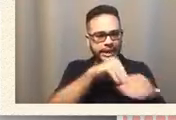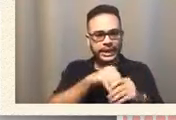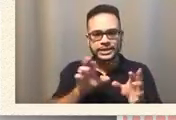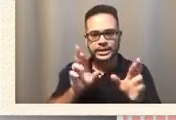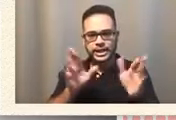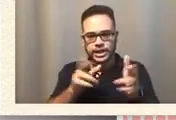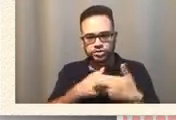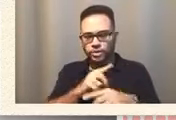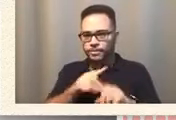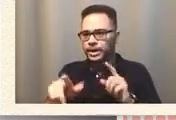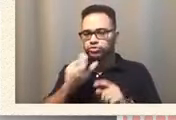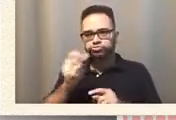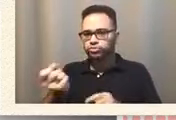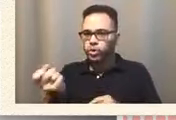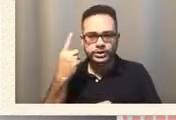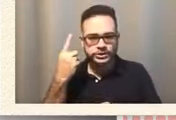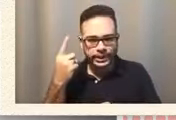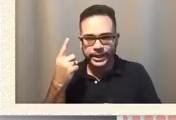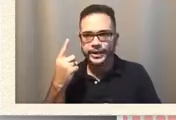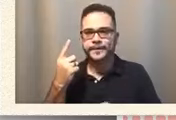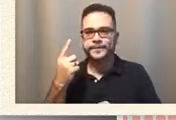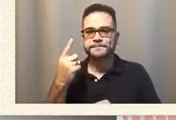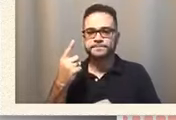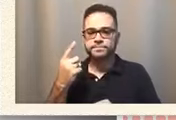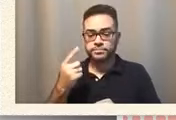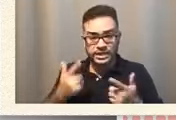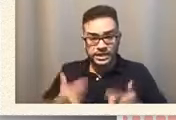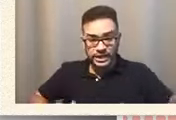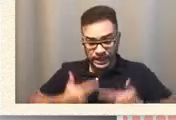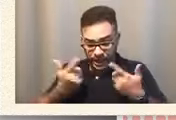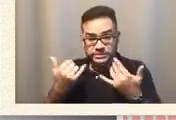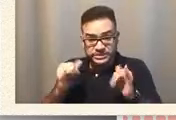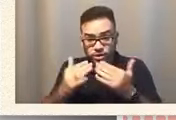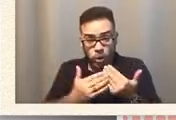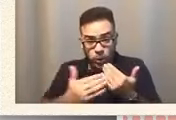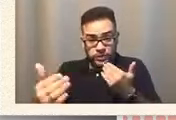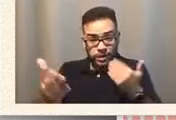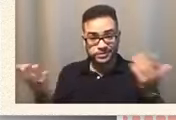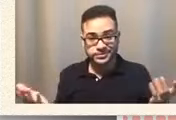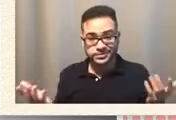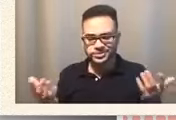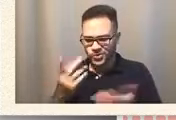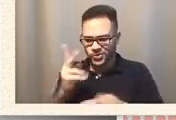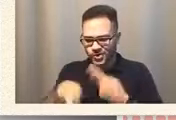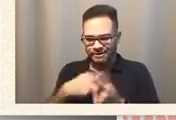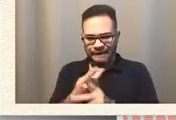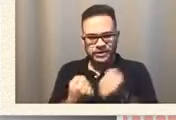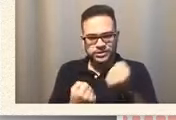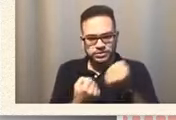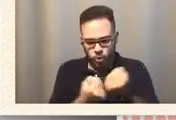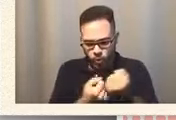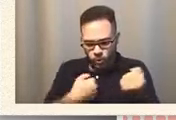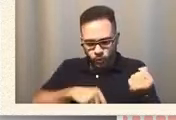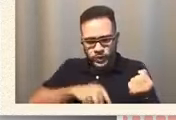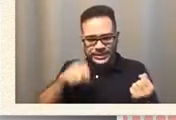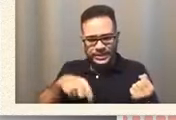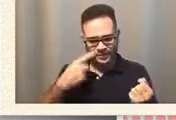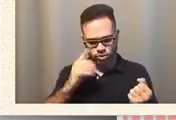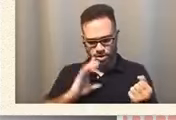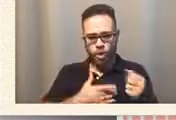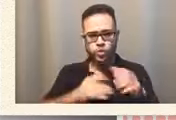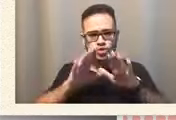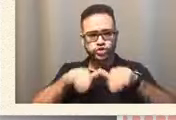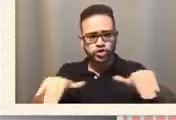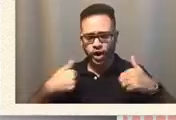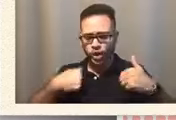that life still goes on. Exactly. And what kind of a support that we need for our kids. We have all of these